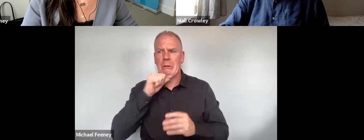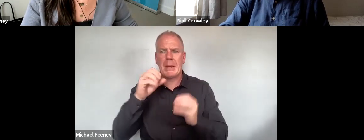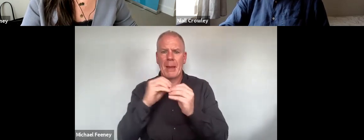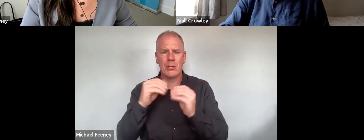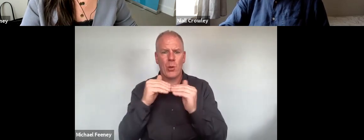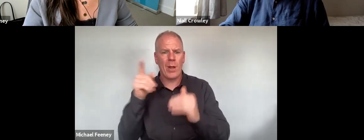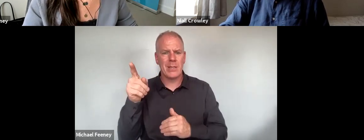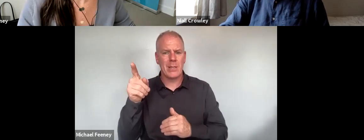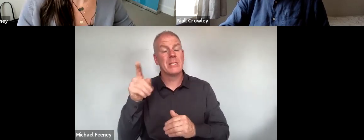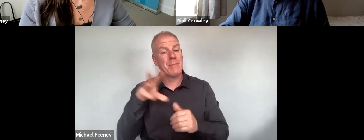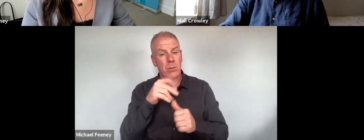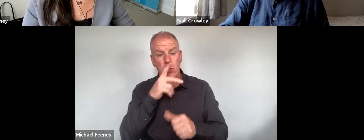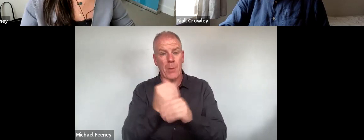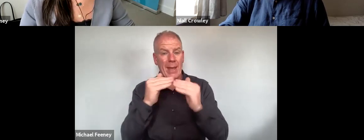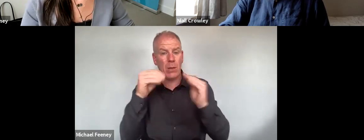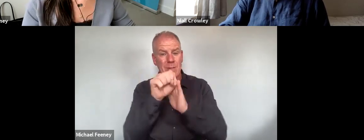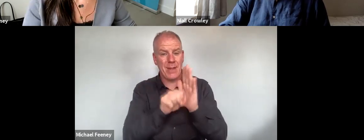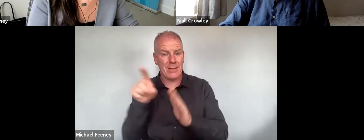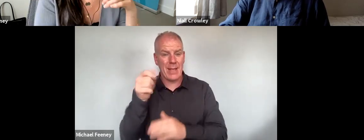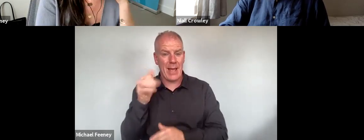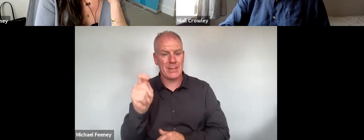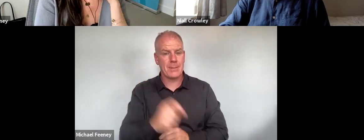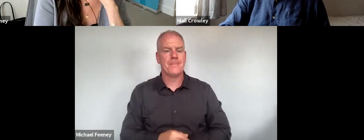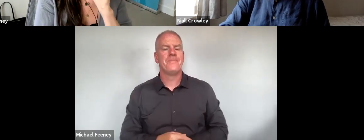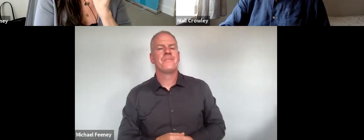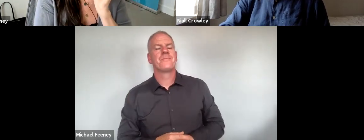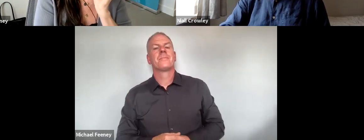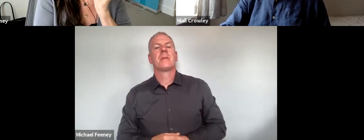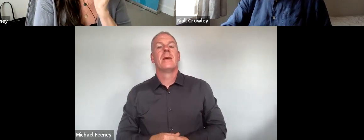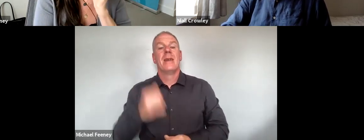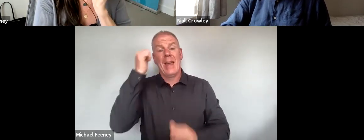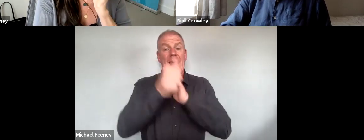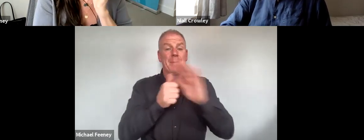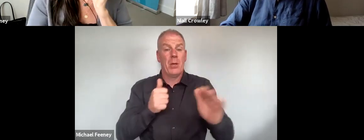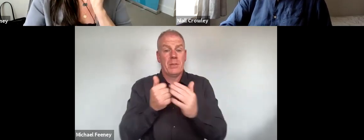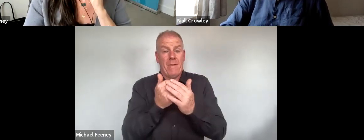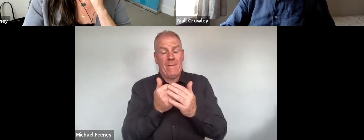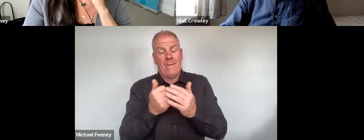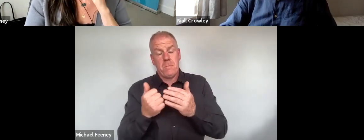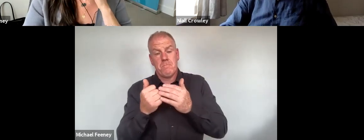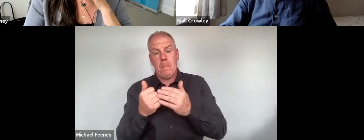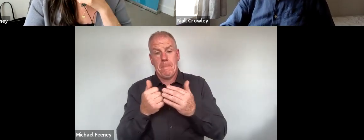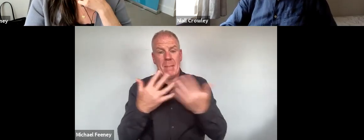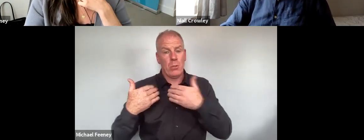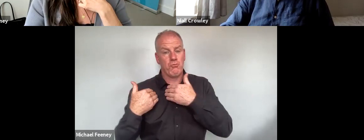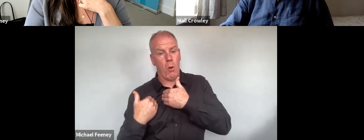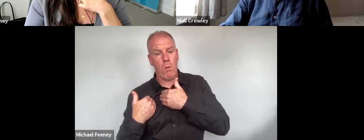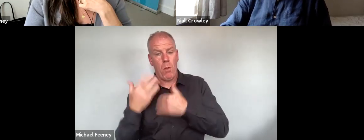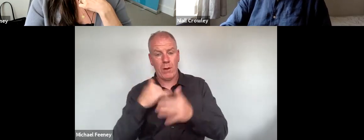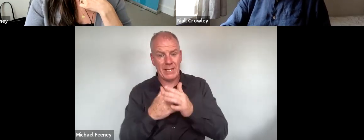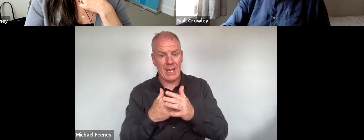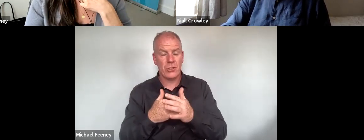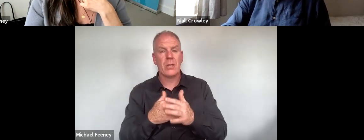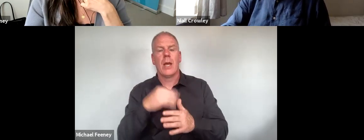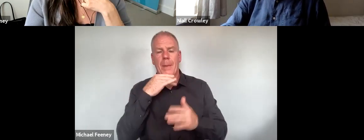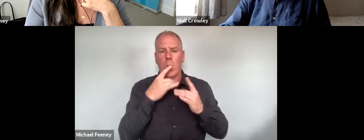when it comes to the Equal Status Acts. The experience of multi-mandate bodies across Europe is that the human rights mandate ends up